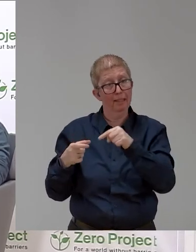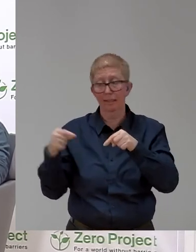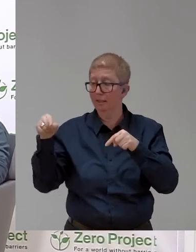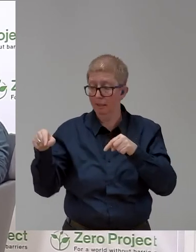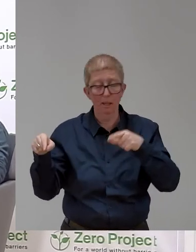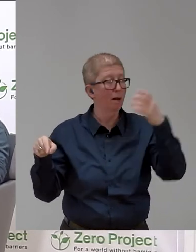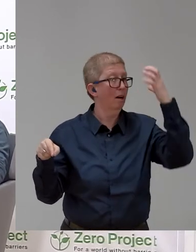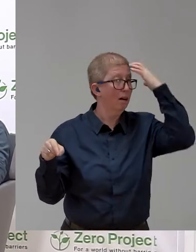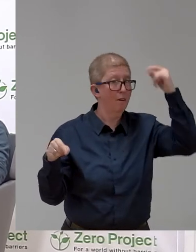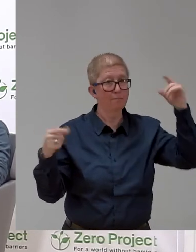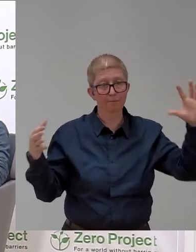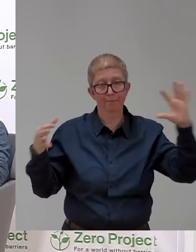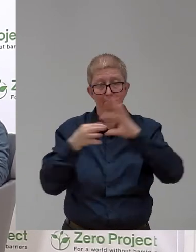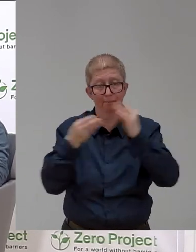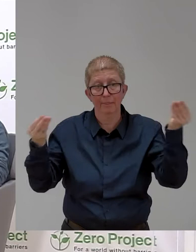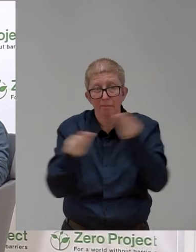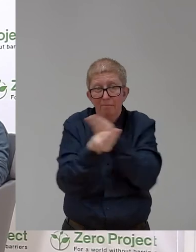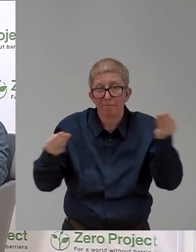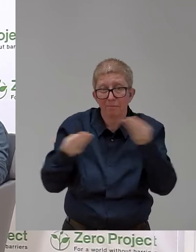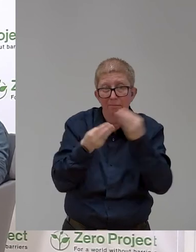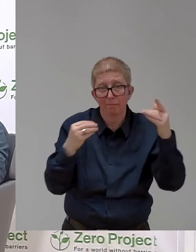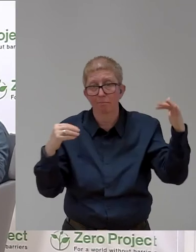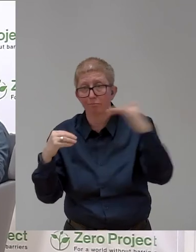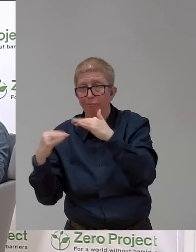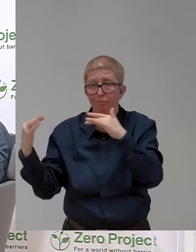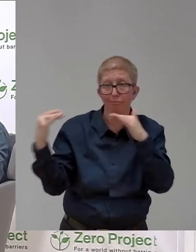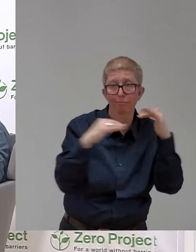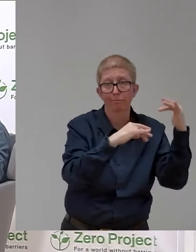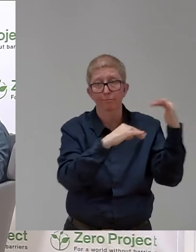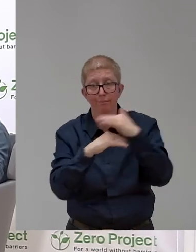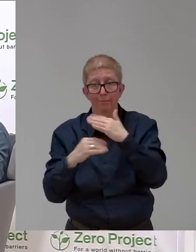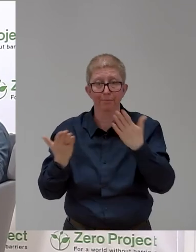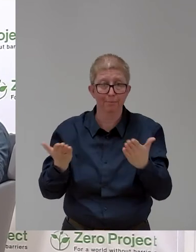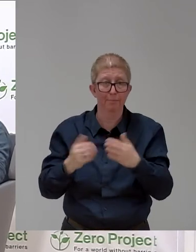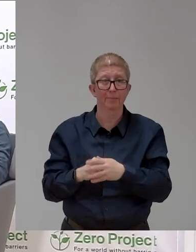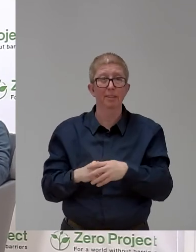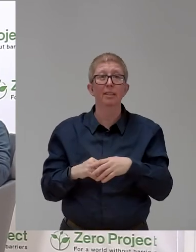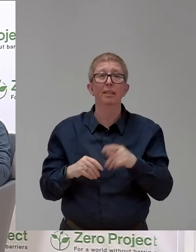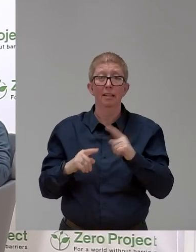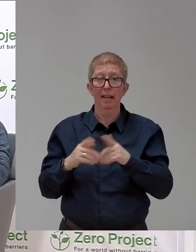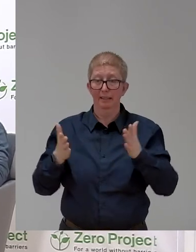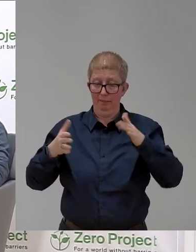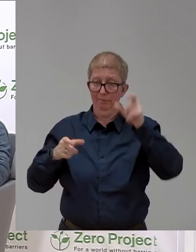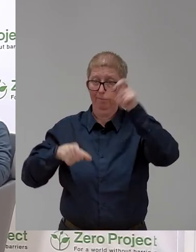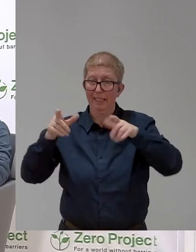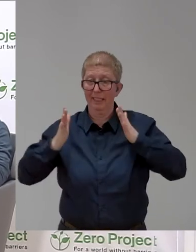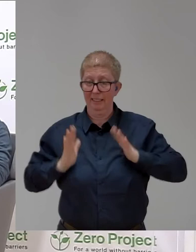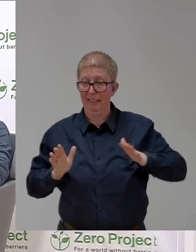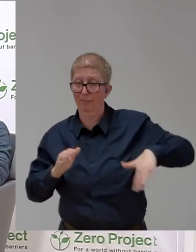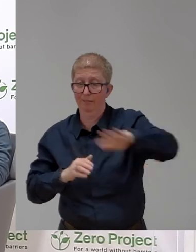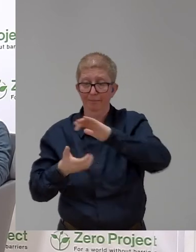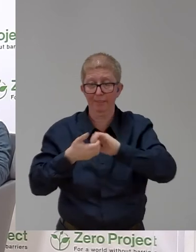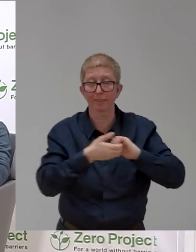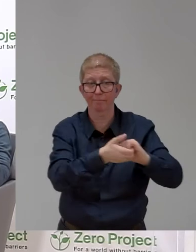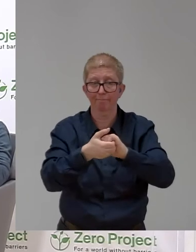And the civil society, of course, organization of persons with disabilities. They already raised the